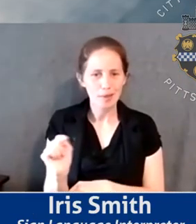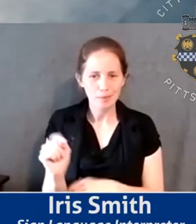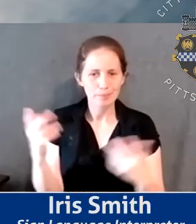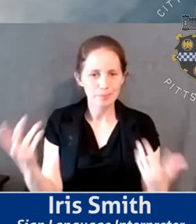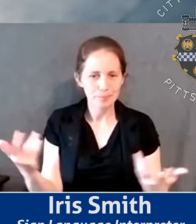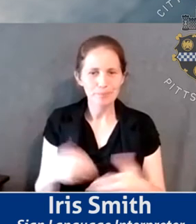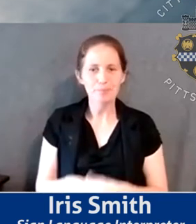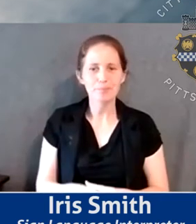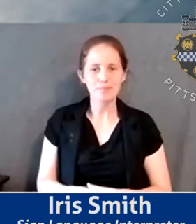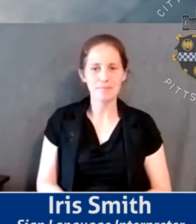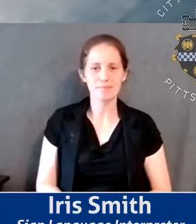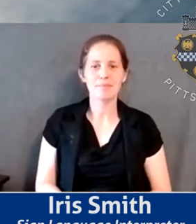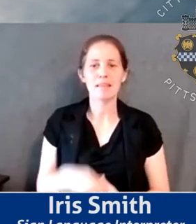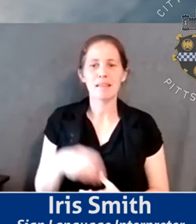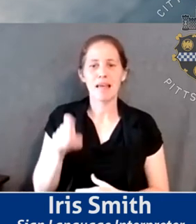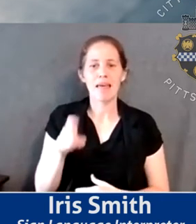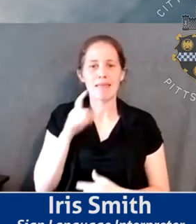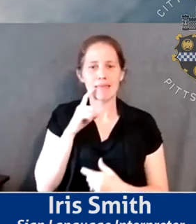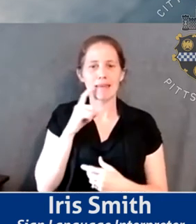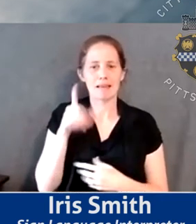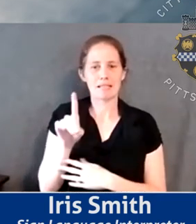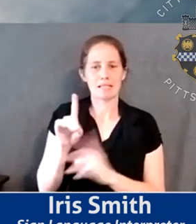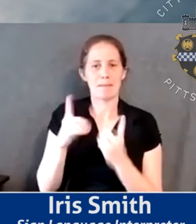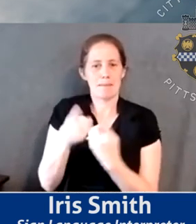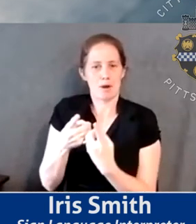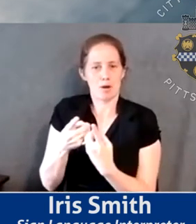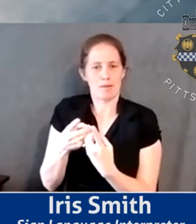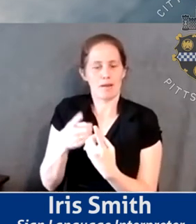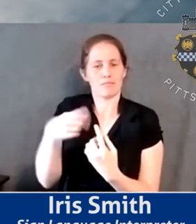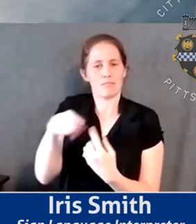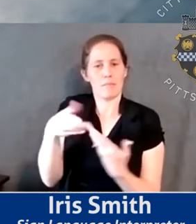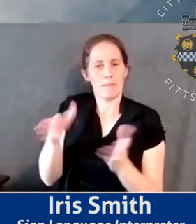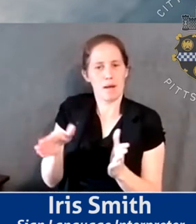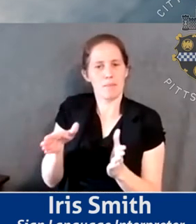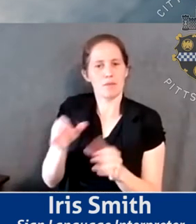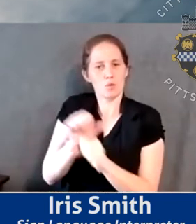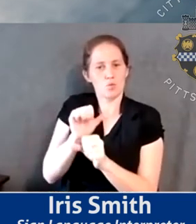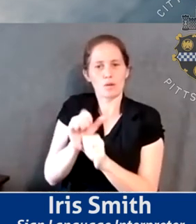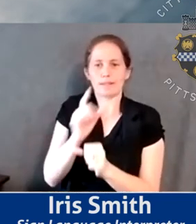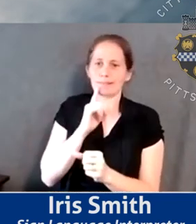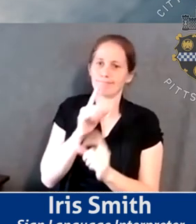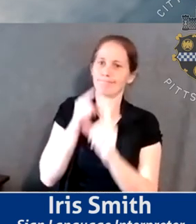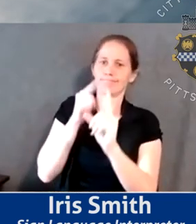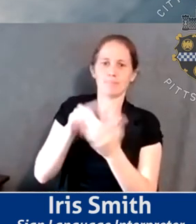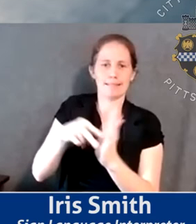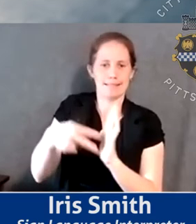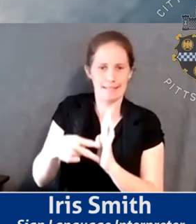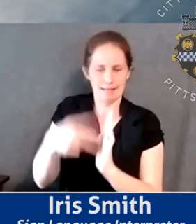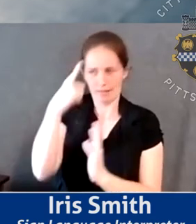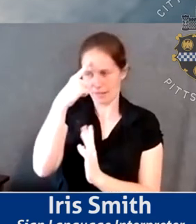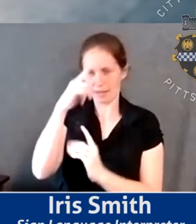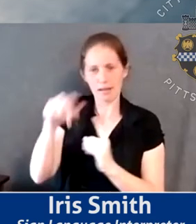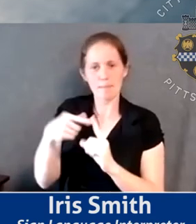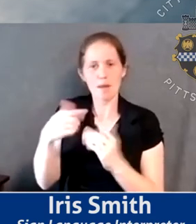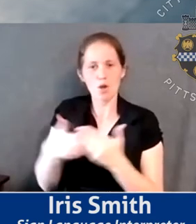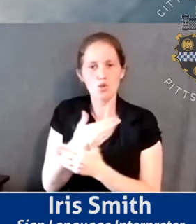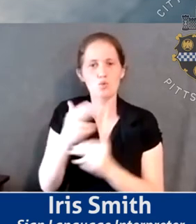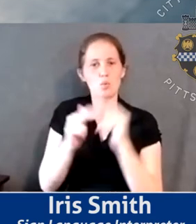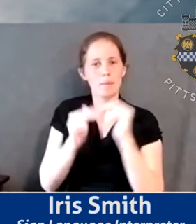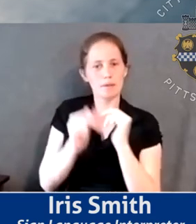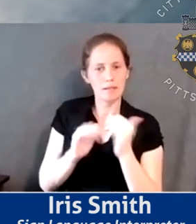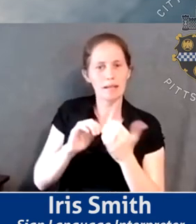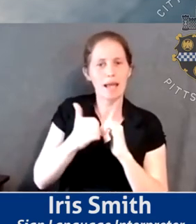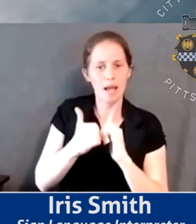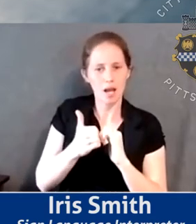think the Department of Public Works is being very, very intentional as they think about new building and ways of